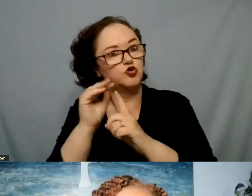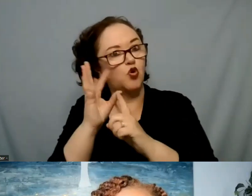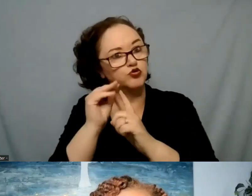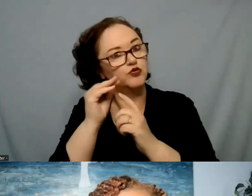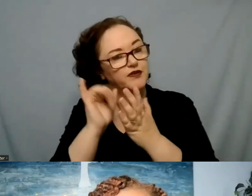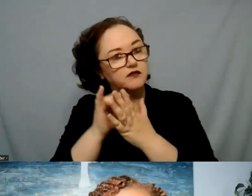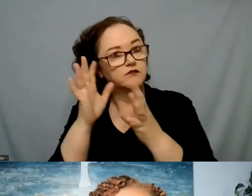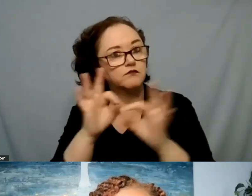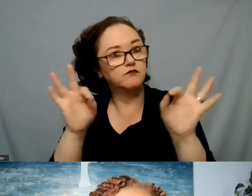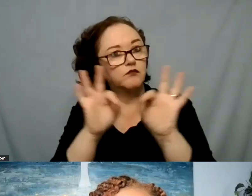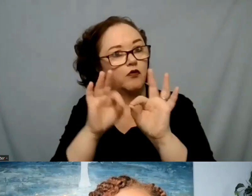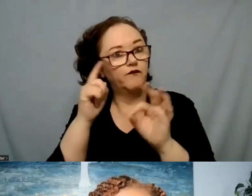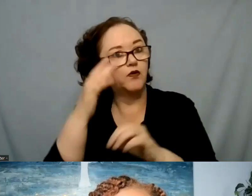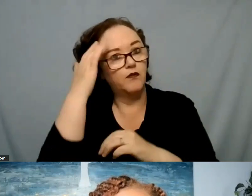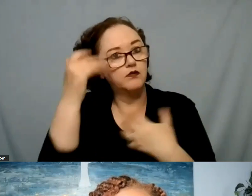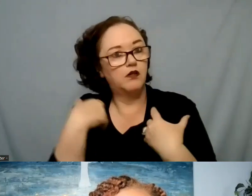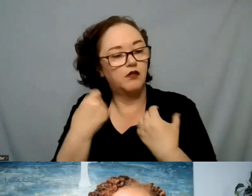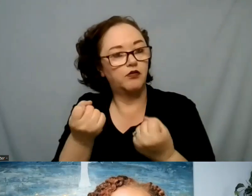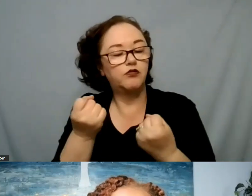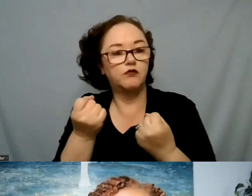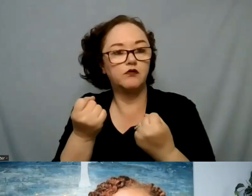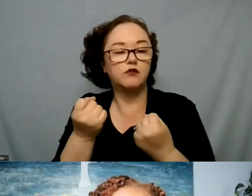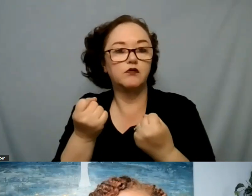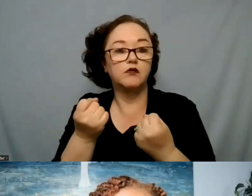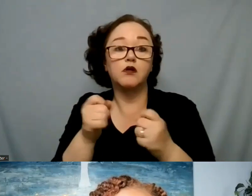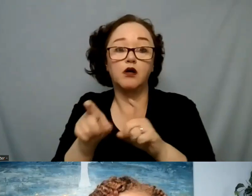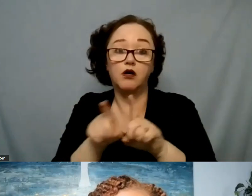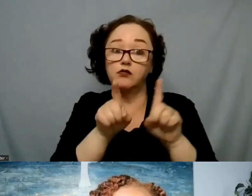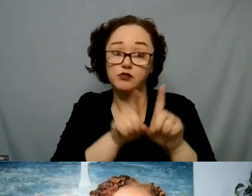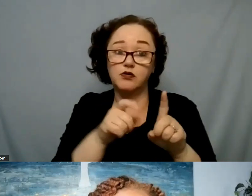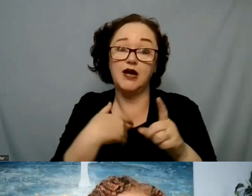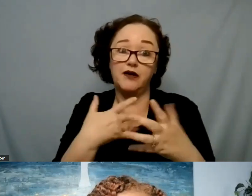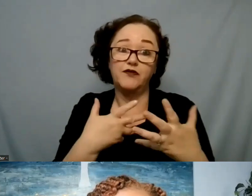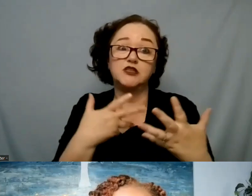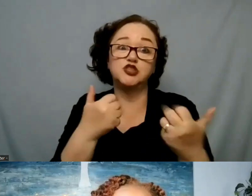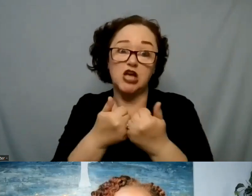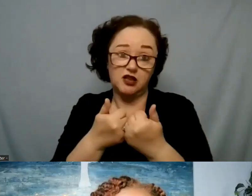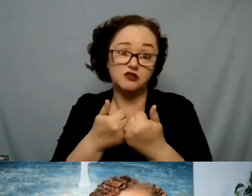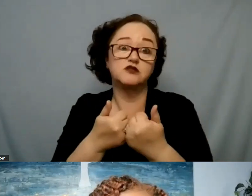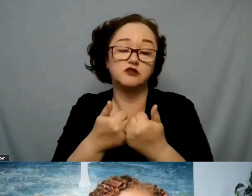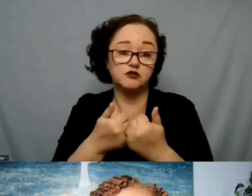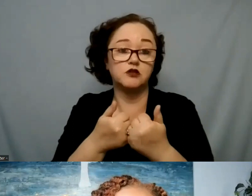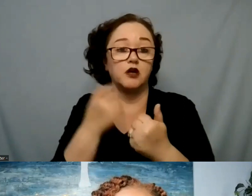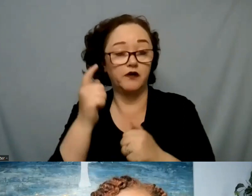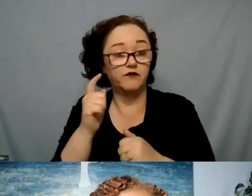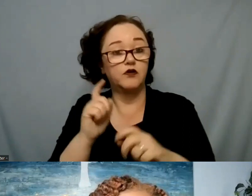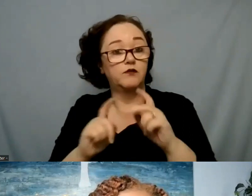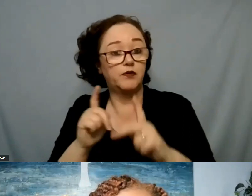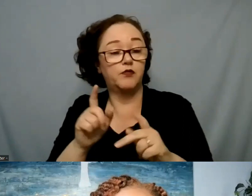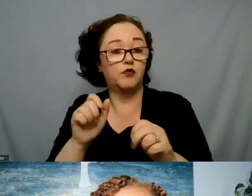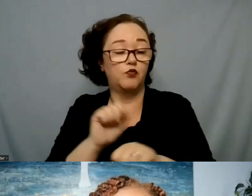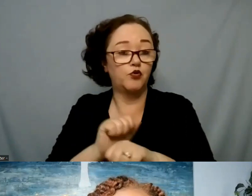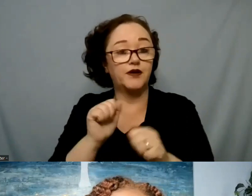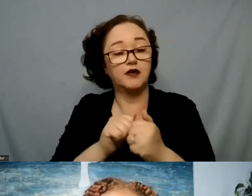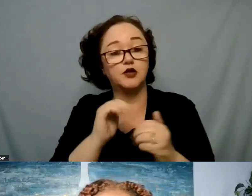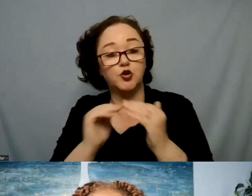health but there's also those challenges that it poses for people working in clinical settings people working in communities